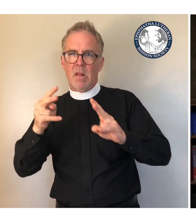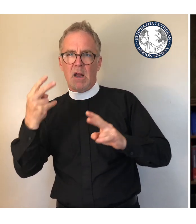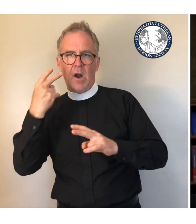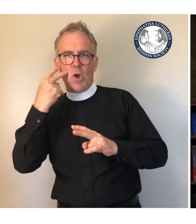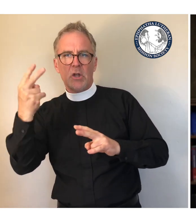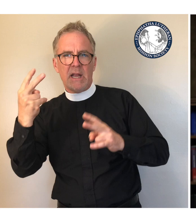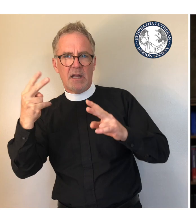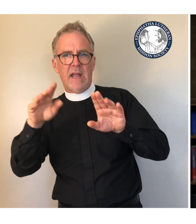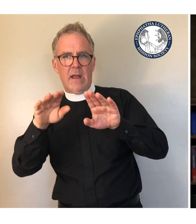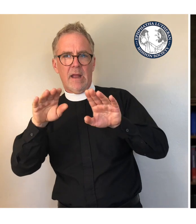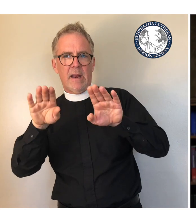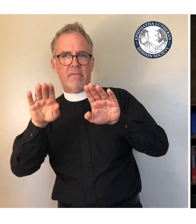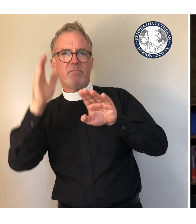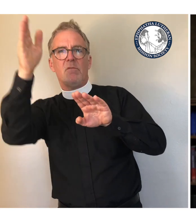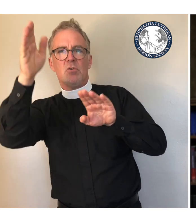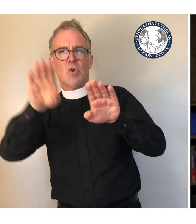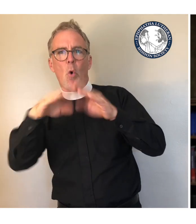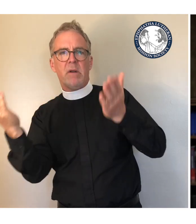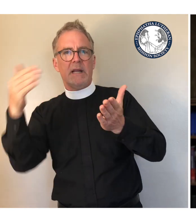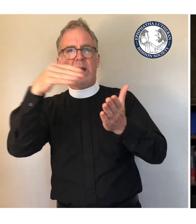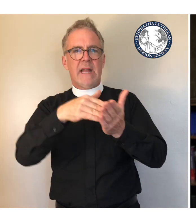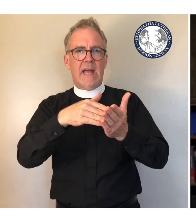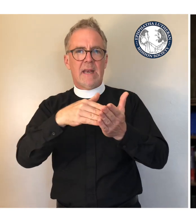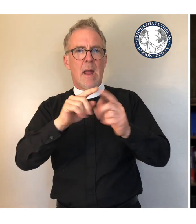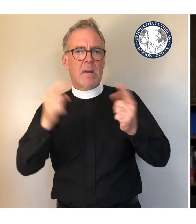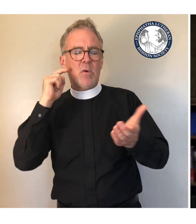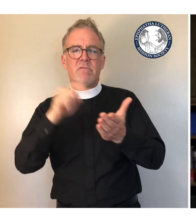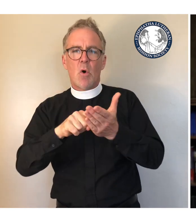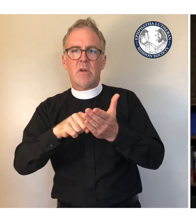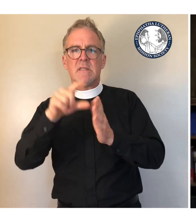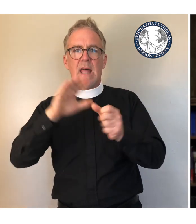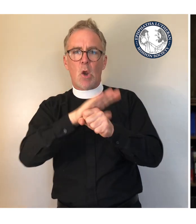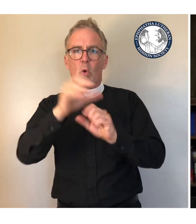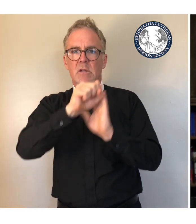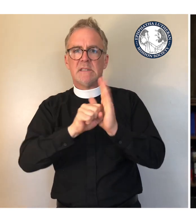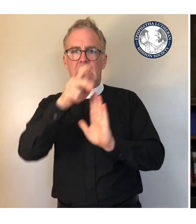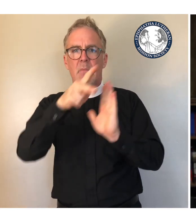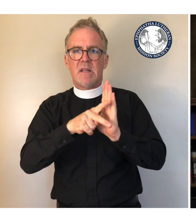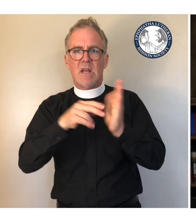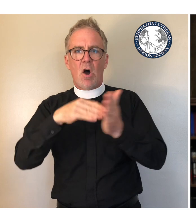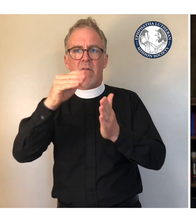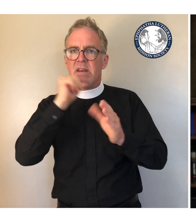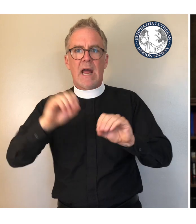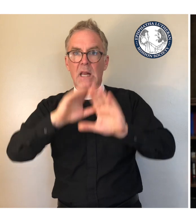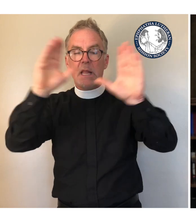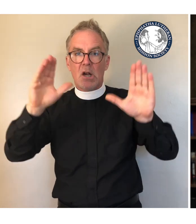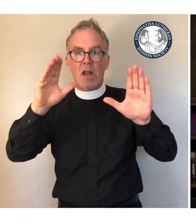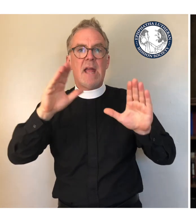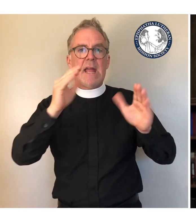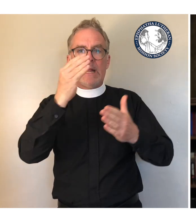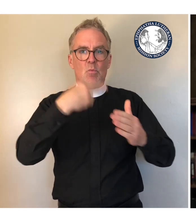informed that local and state policies are often unclear, and even treat religious communities differently than others.